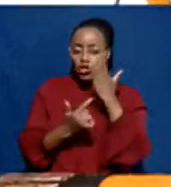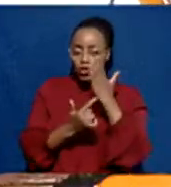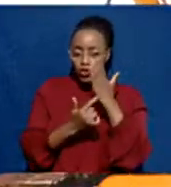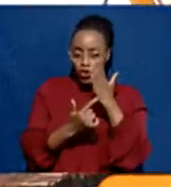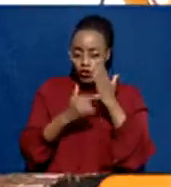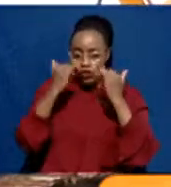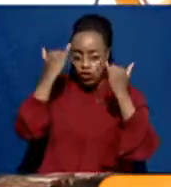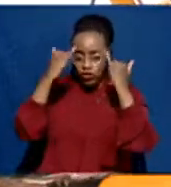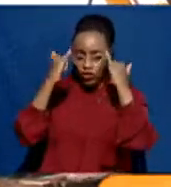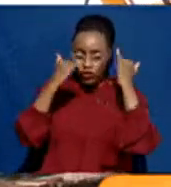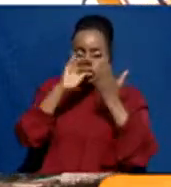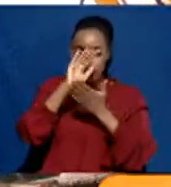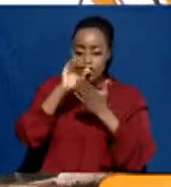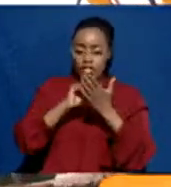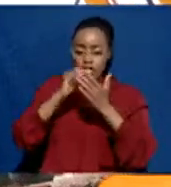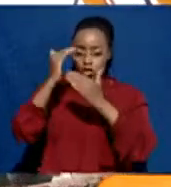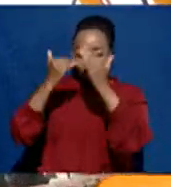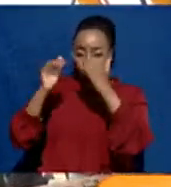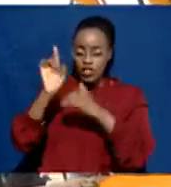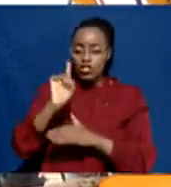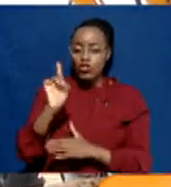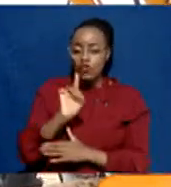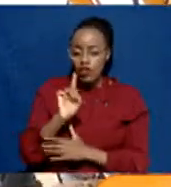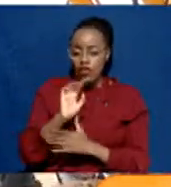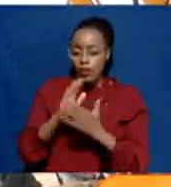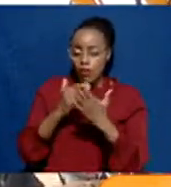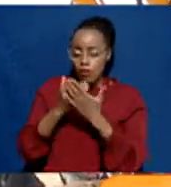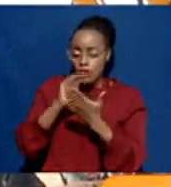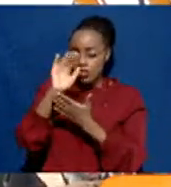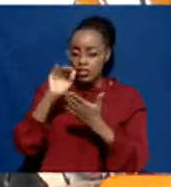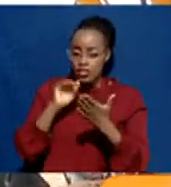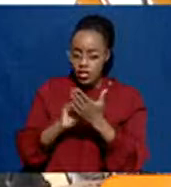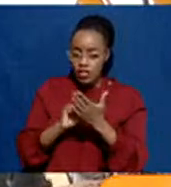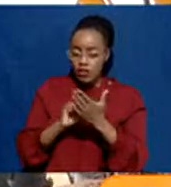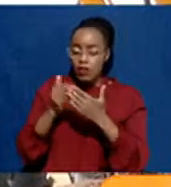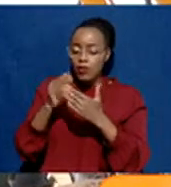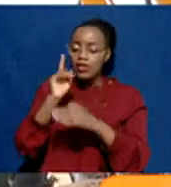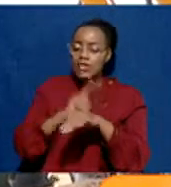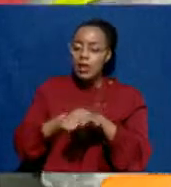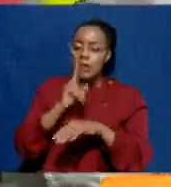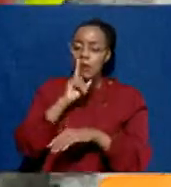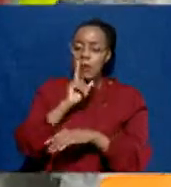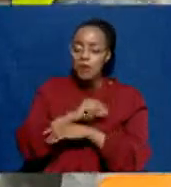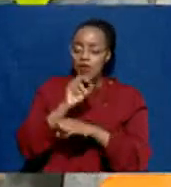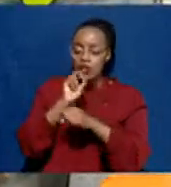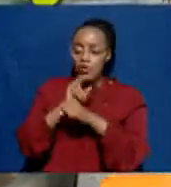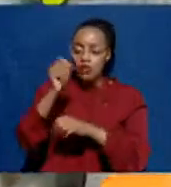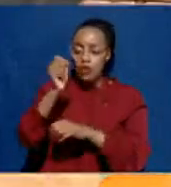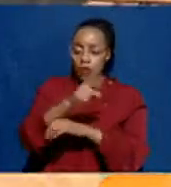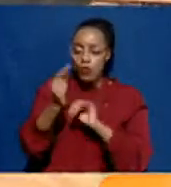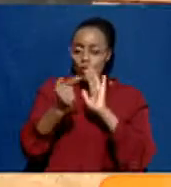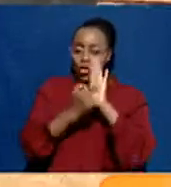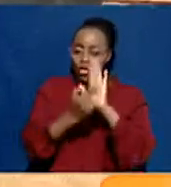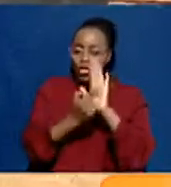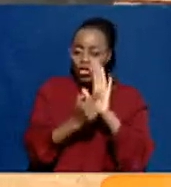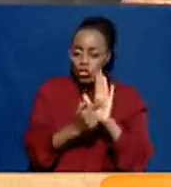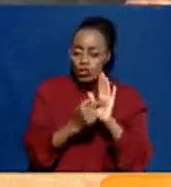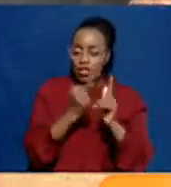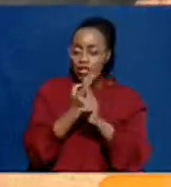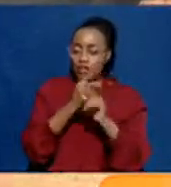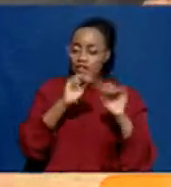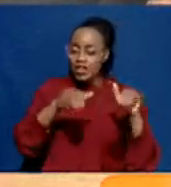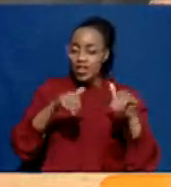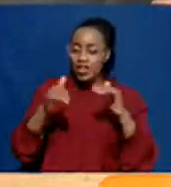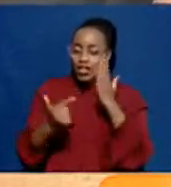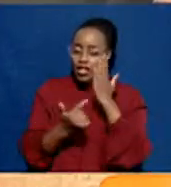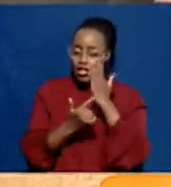and Innovation Center at the University of Nairobi. The proposed center, once completed in 12 months, will showcase cutting-edge agricultural